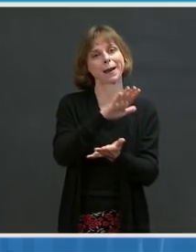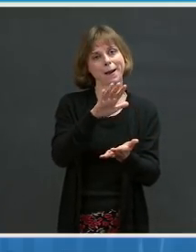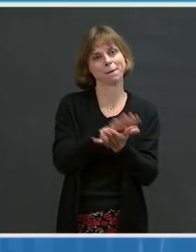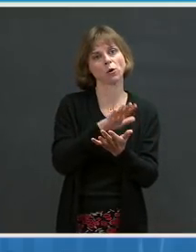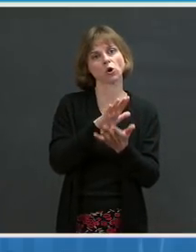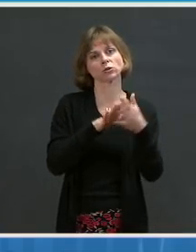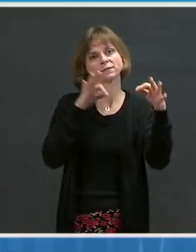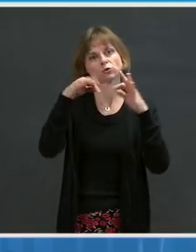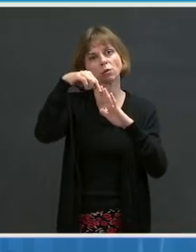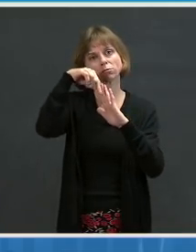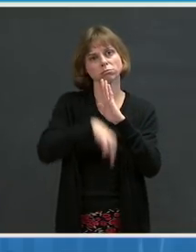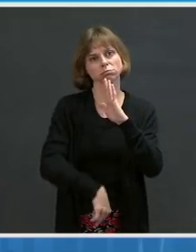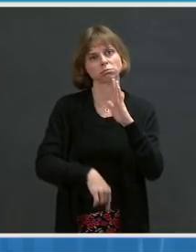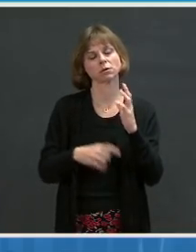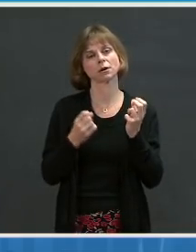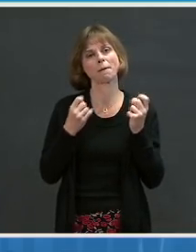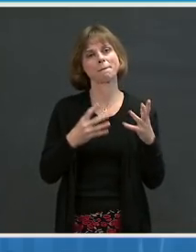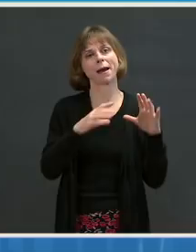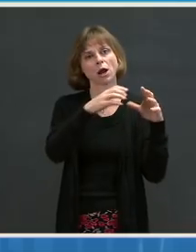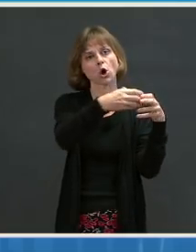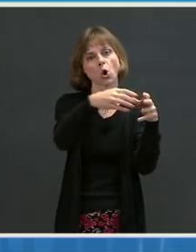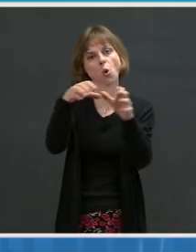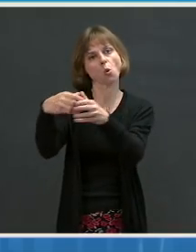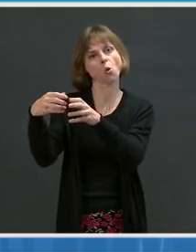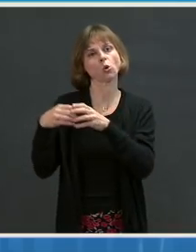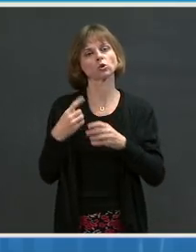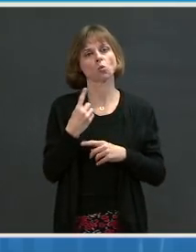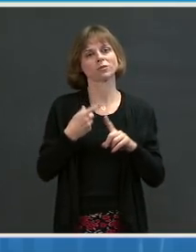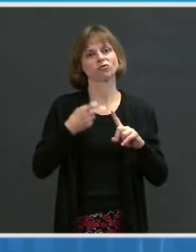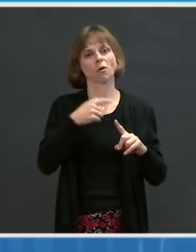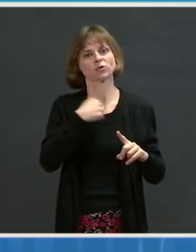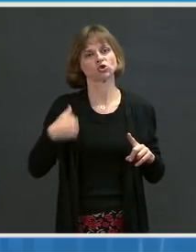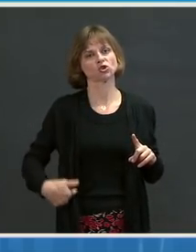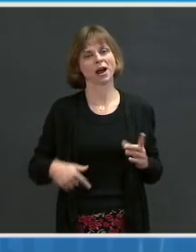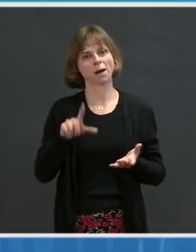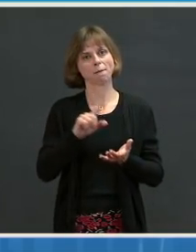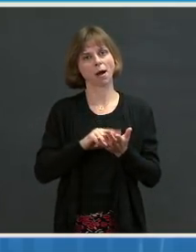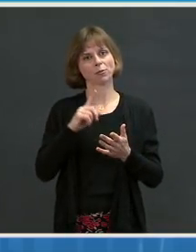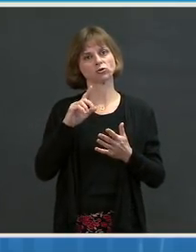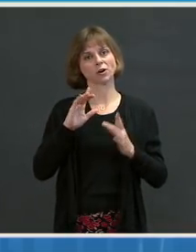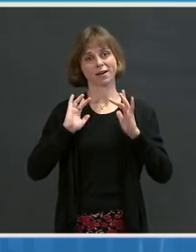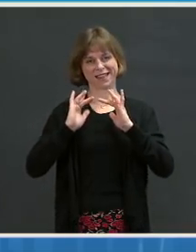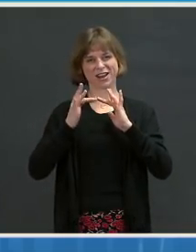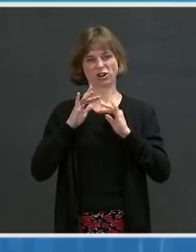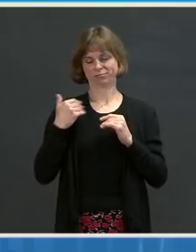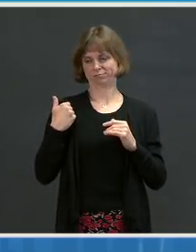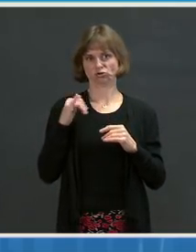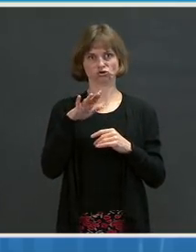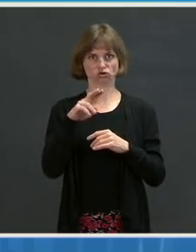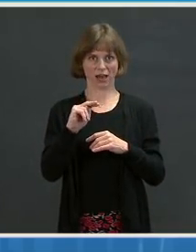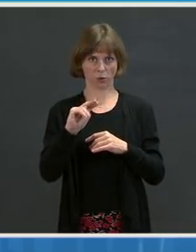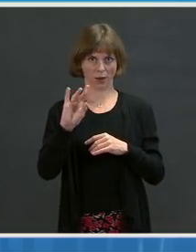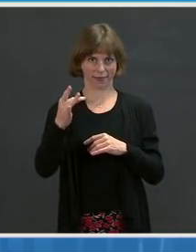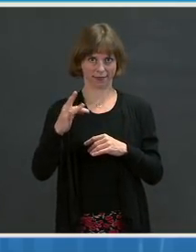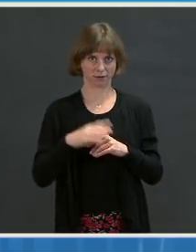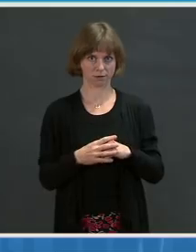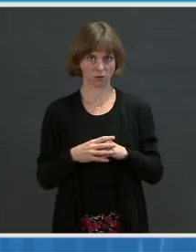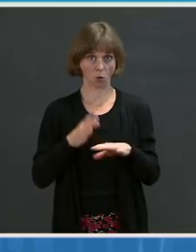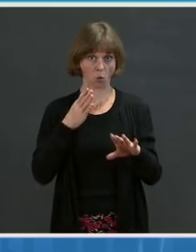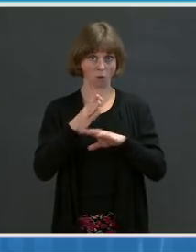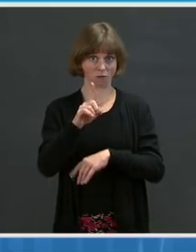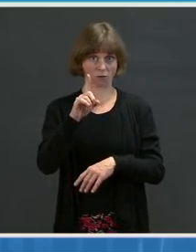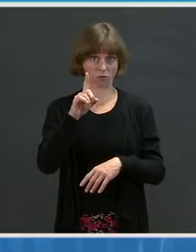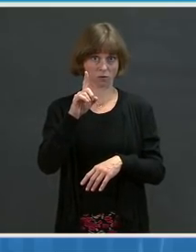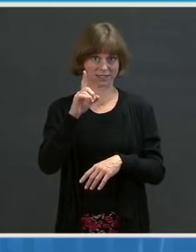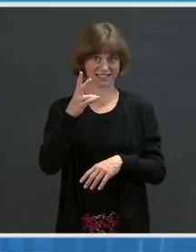cohorts. Here is one from China, China, which was published online on January 8th, in more than 1,700 patients